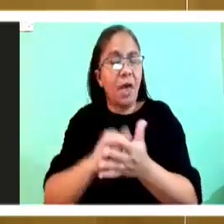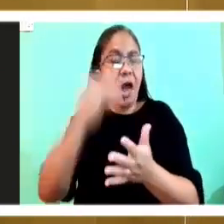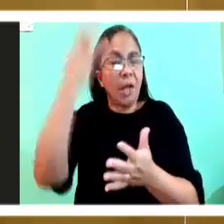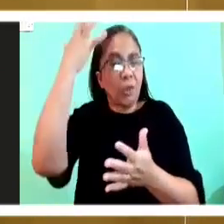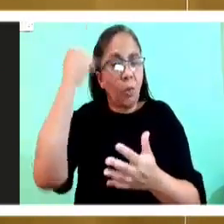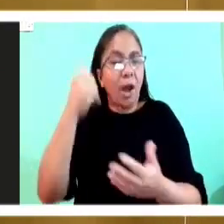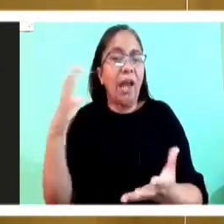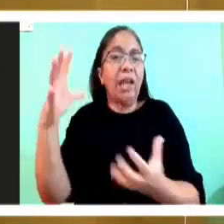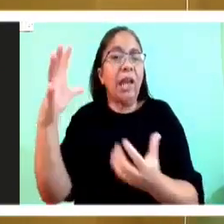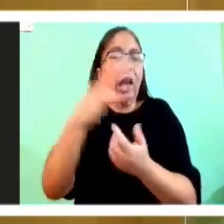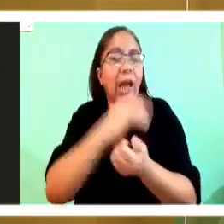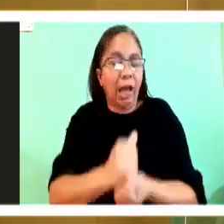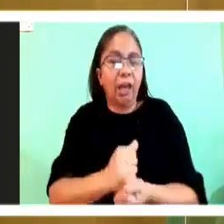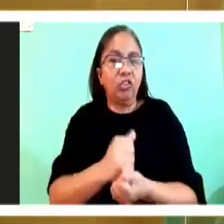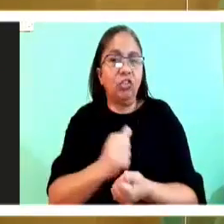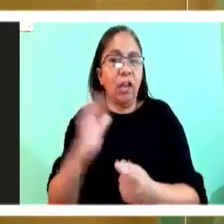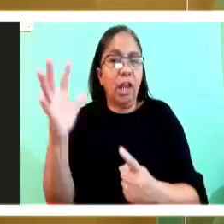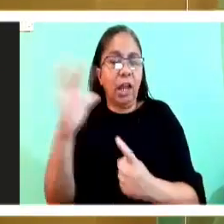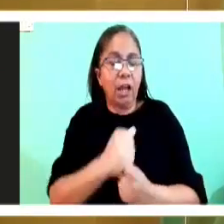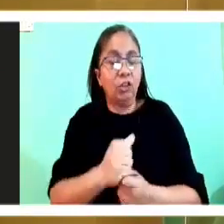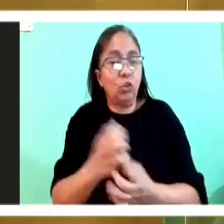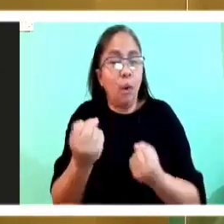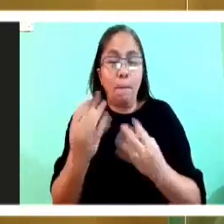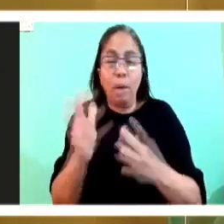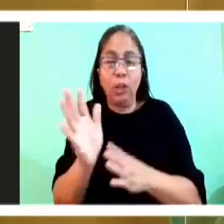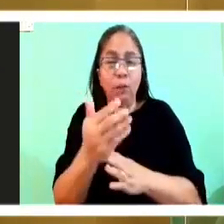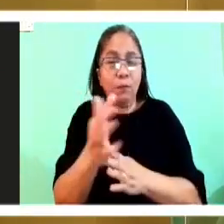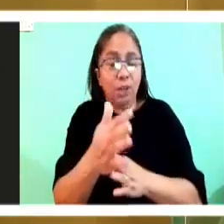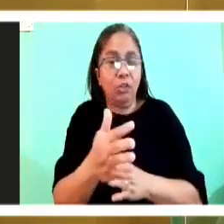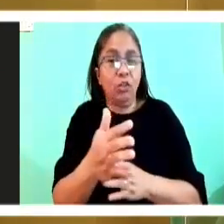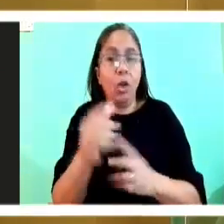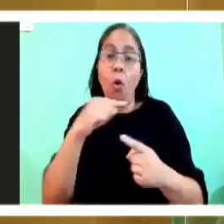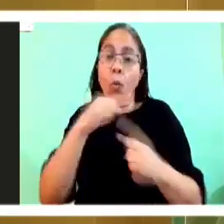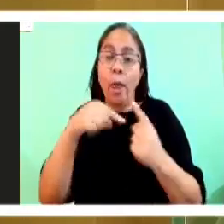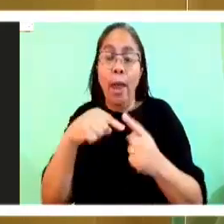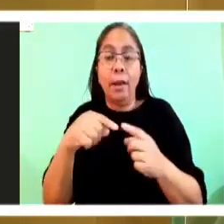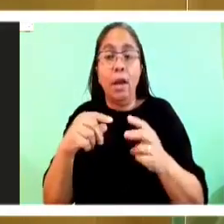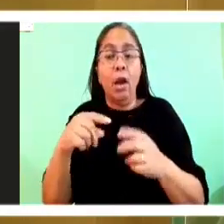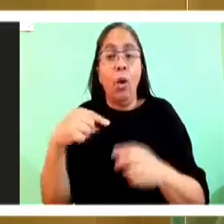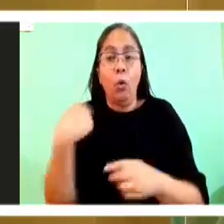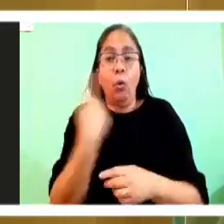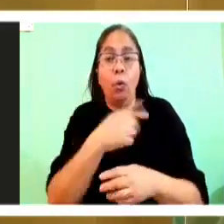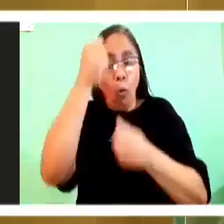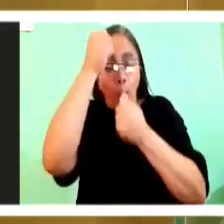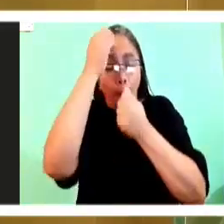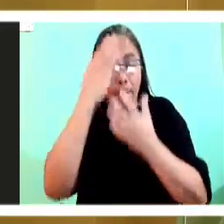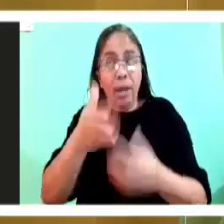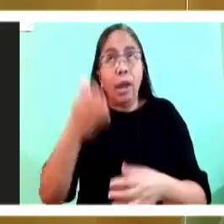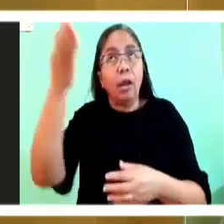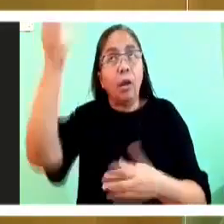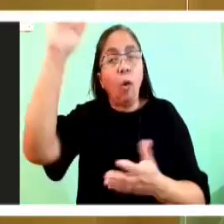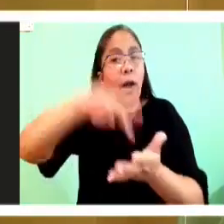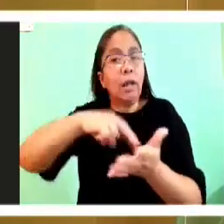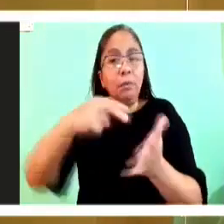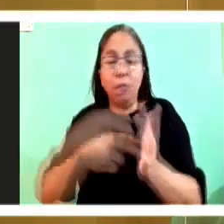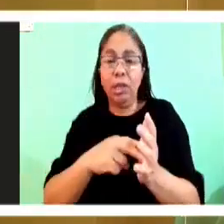mission to be fruitful. And when there is obedience to God, there is a fruitfulness of mission. When